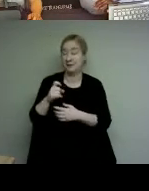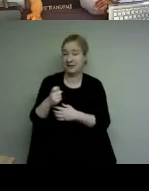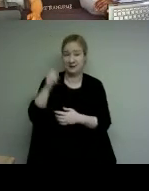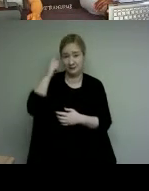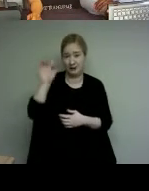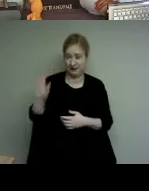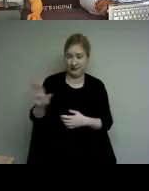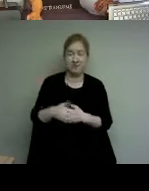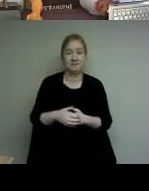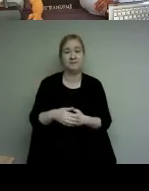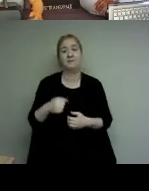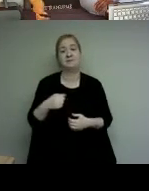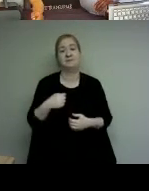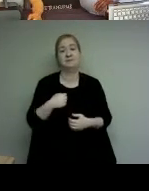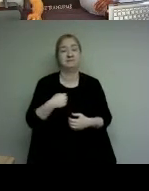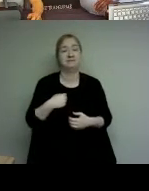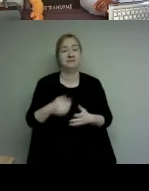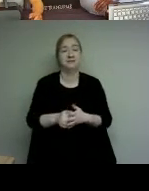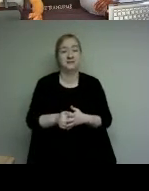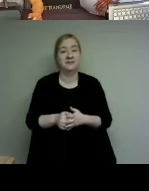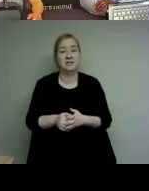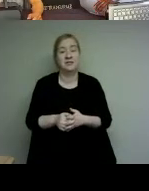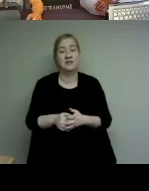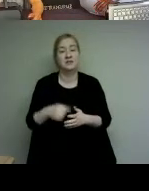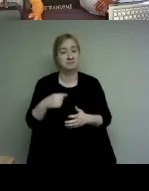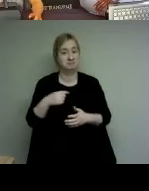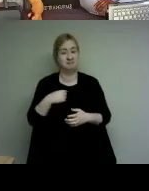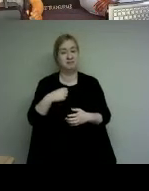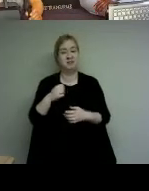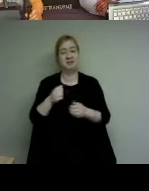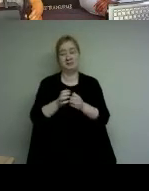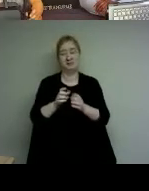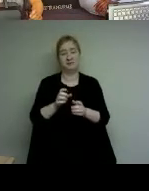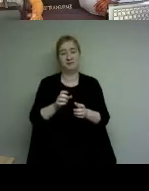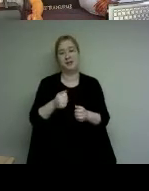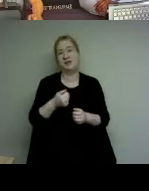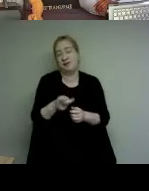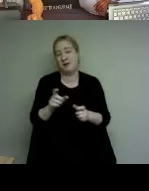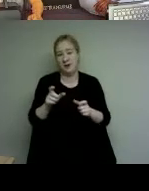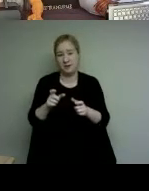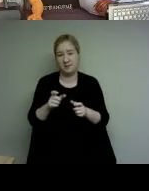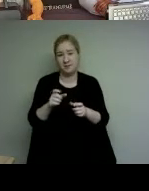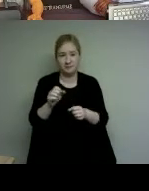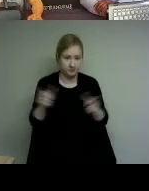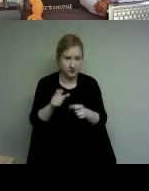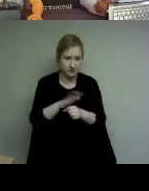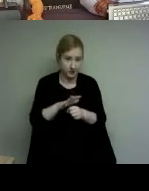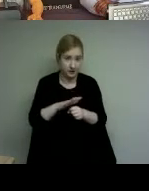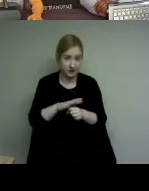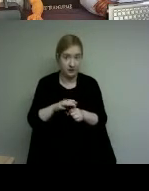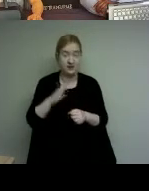obstacles ahead of my way even being one of the few minorities in my skilled trade during school i continue to excel